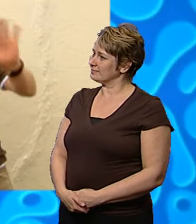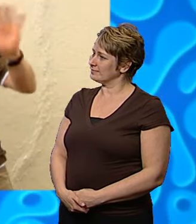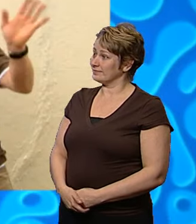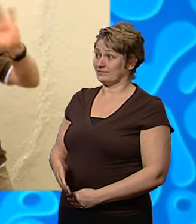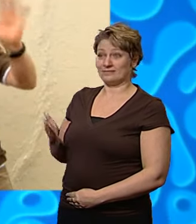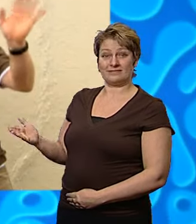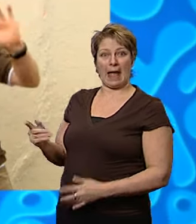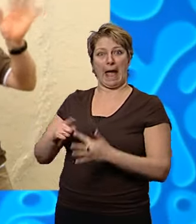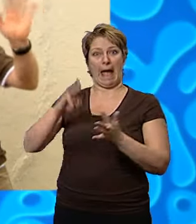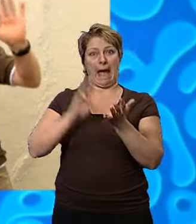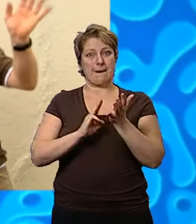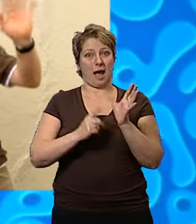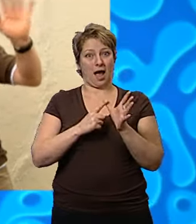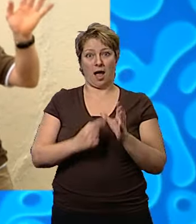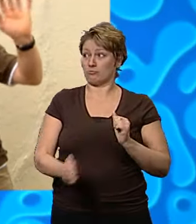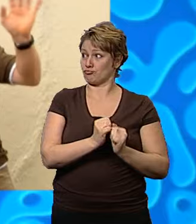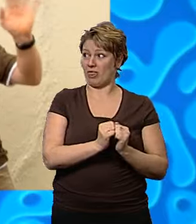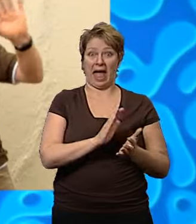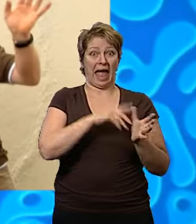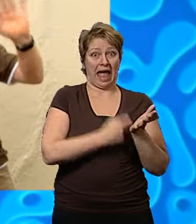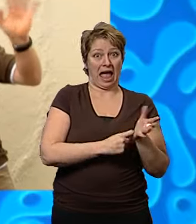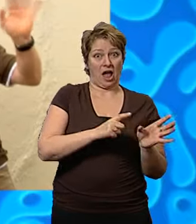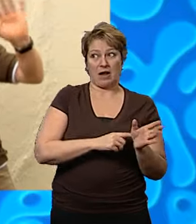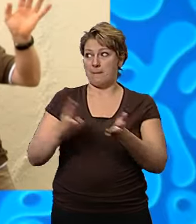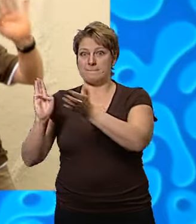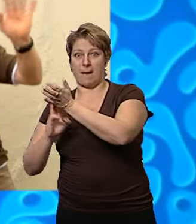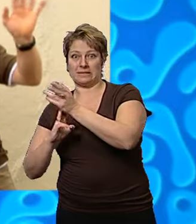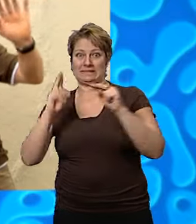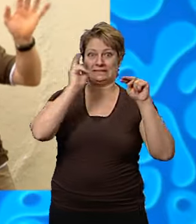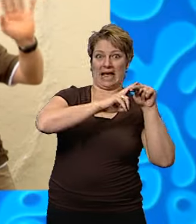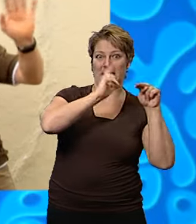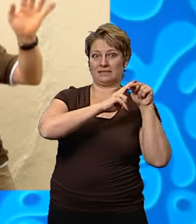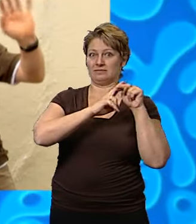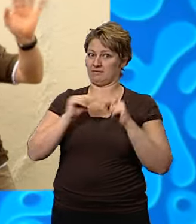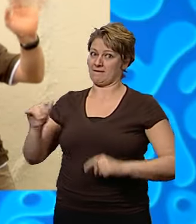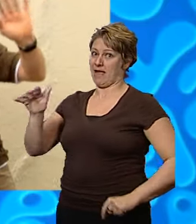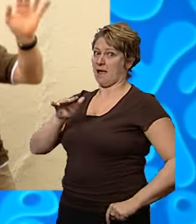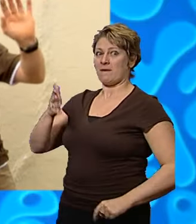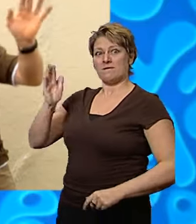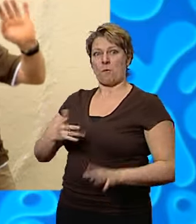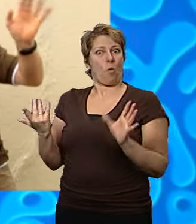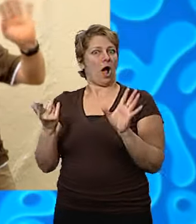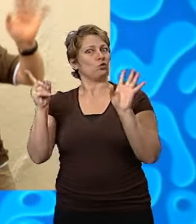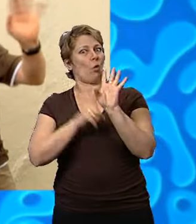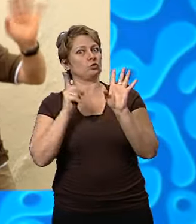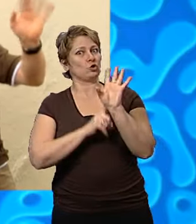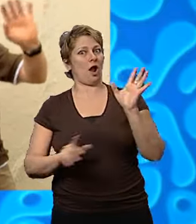Meet Emma, her brother, Harry, and Mom and Dad. They're a regular family from the Yorkshire Dales. But today,